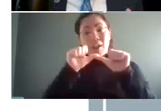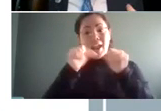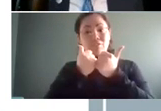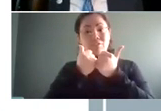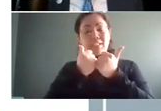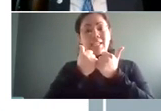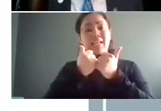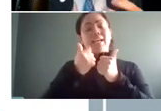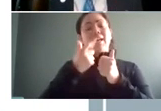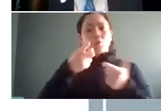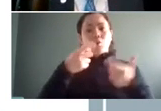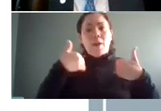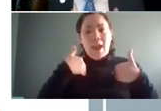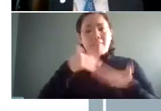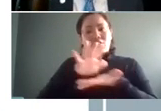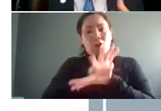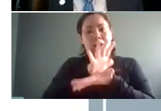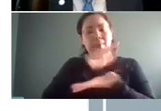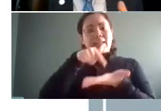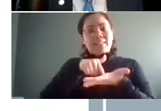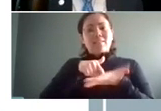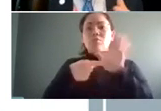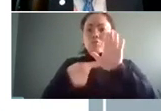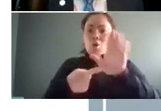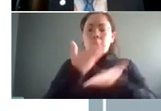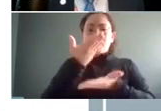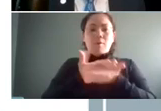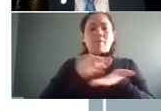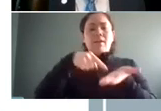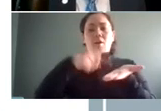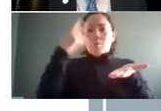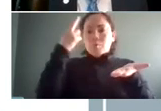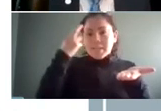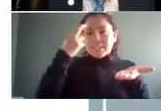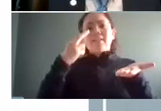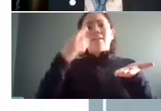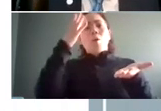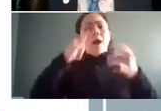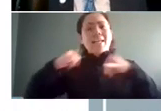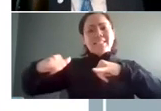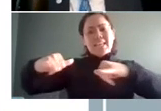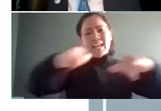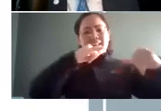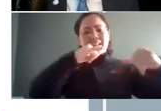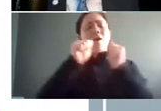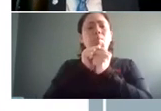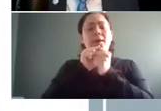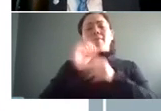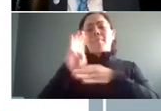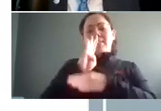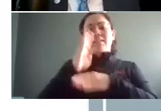you have documents that you can show them well here's the reason here's why it's uh uh consistent with business necessity and job related